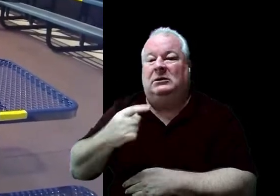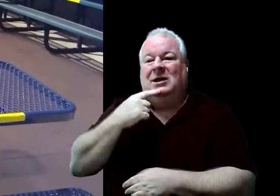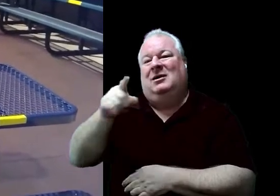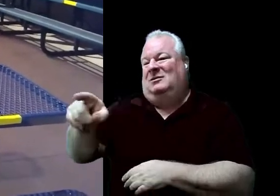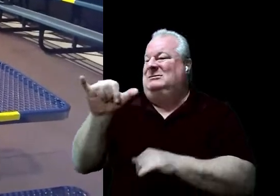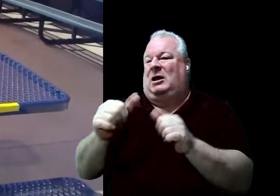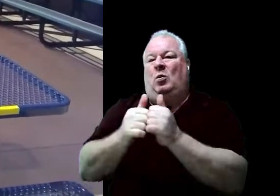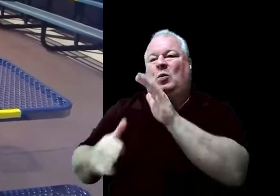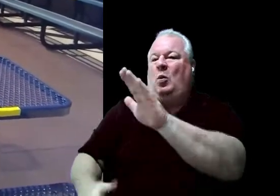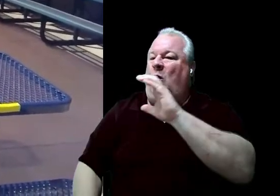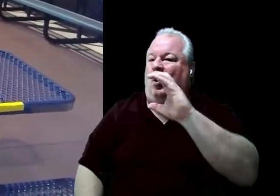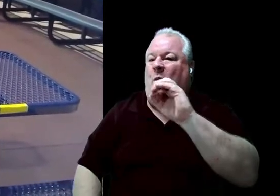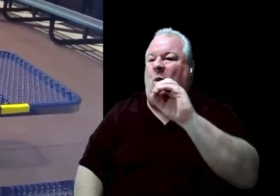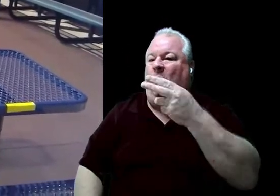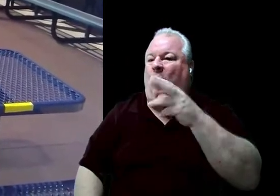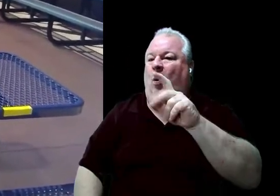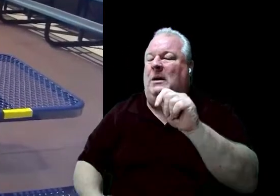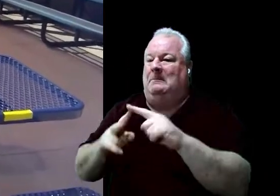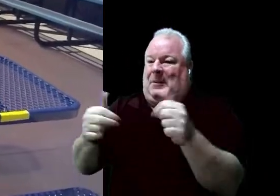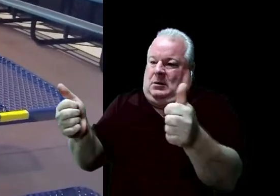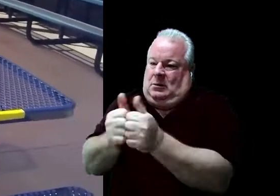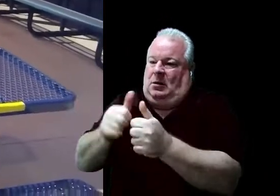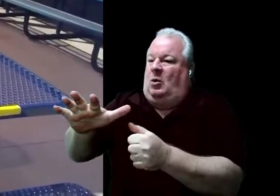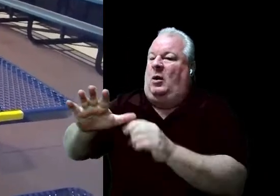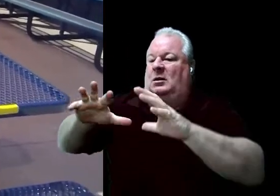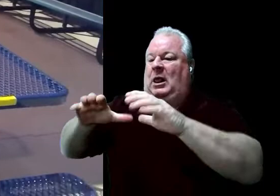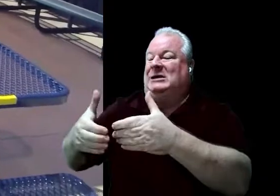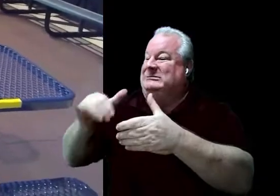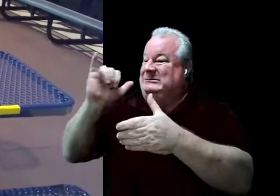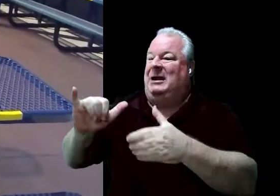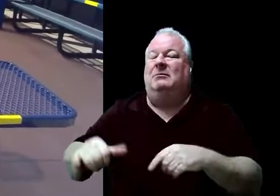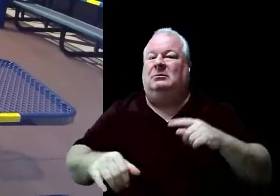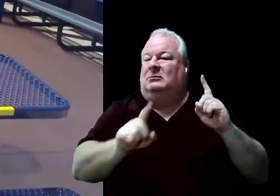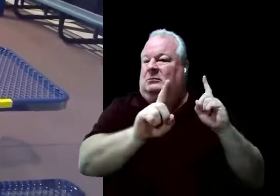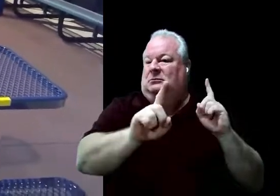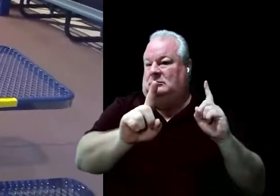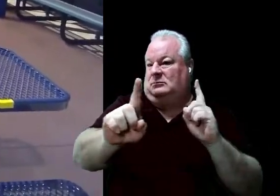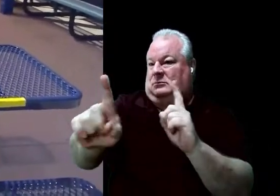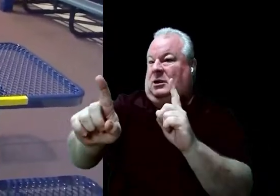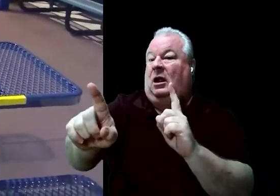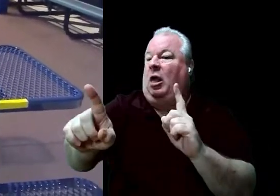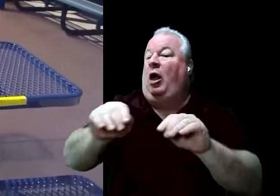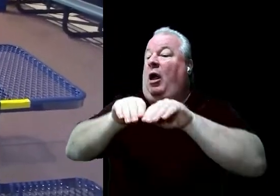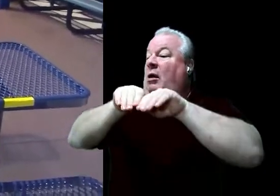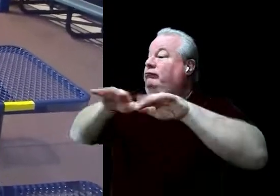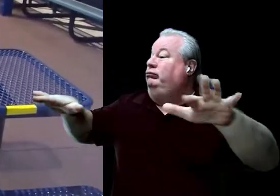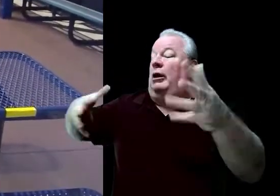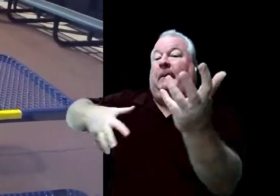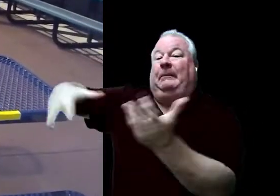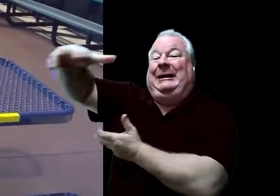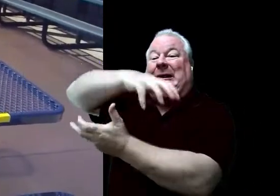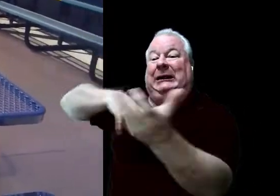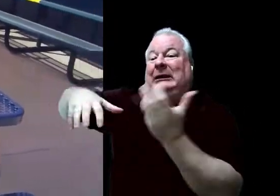cohorts need to be together and remain together, we are talking about your classroom. Your